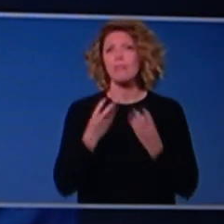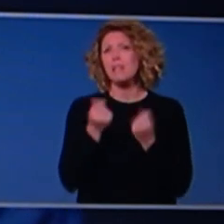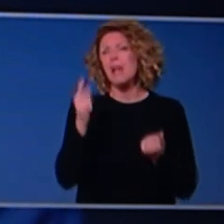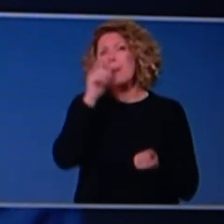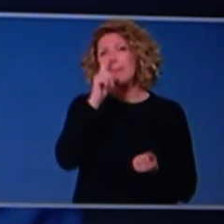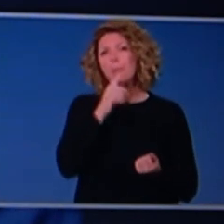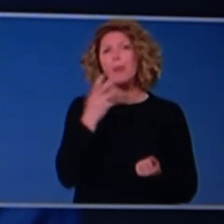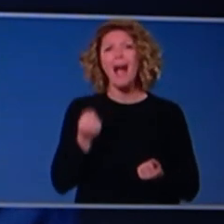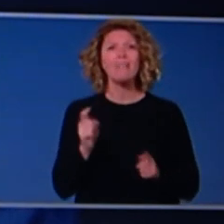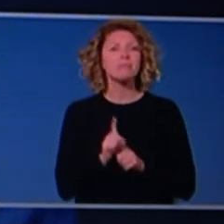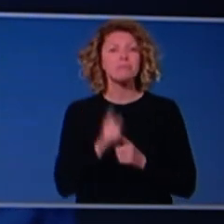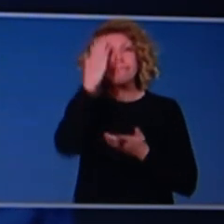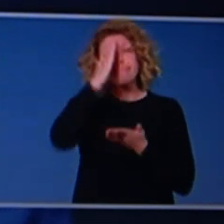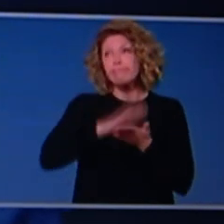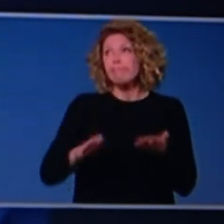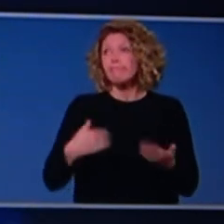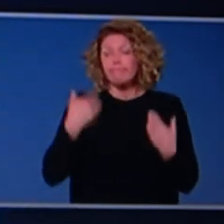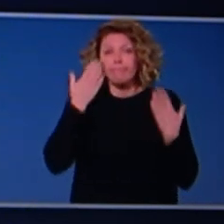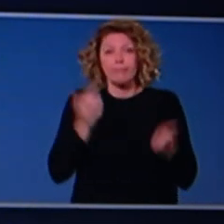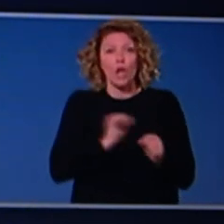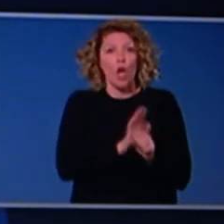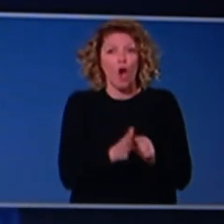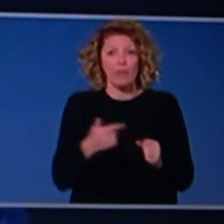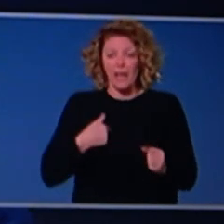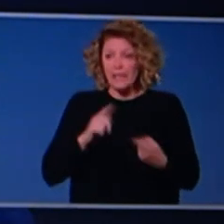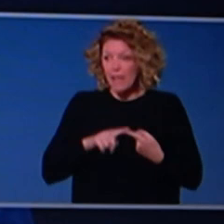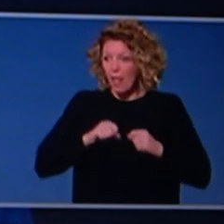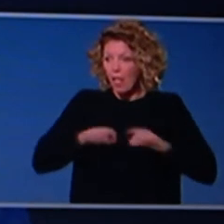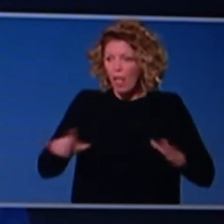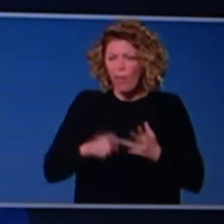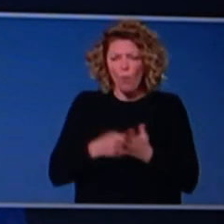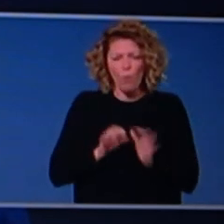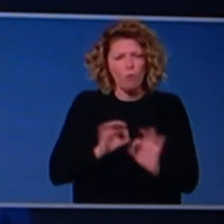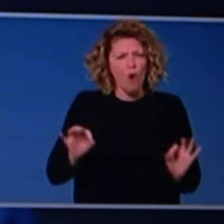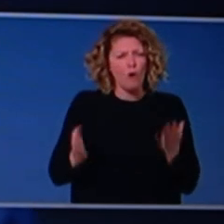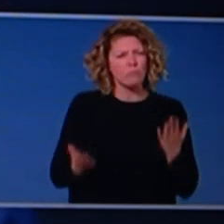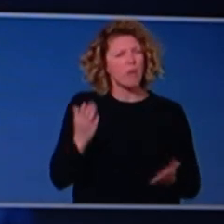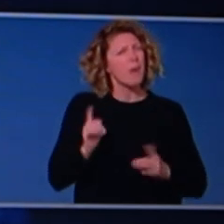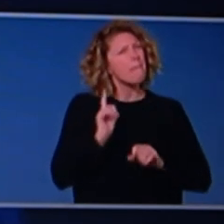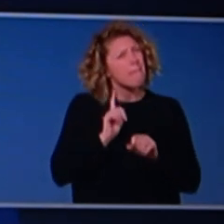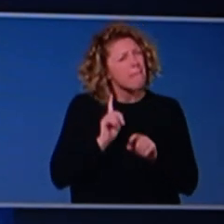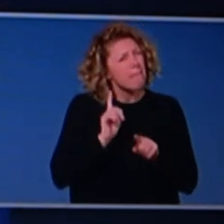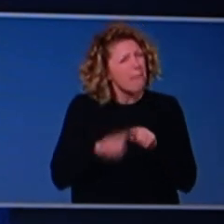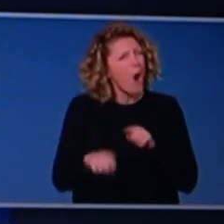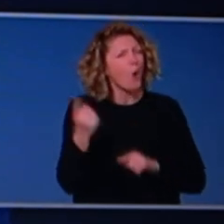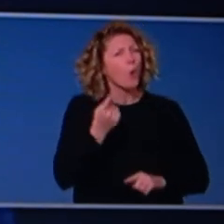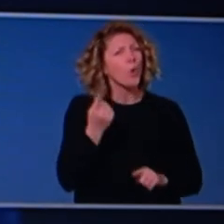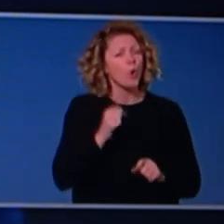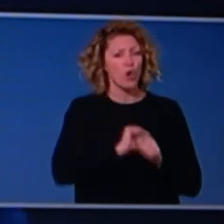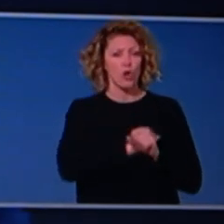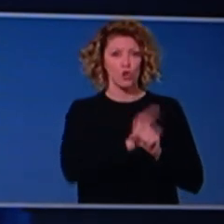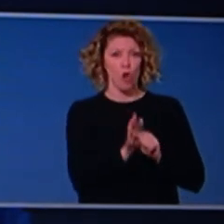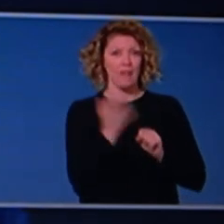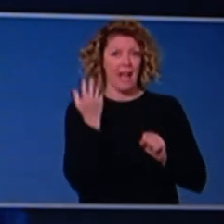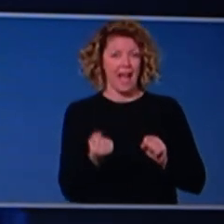We still don't really know whether they transmit the virus effectively or not. We still think that most people who are transmitting